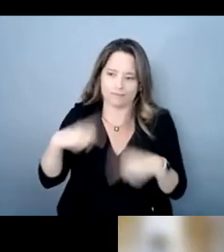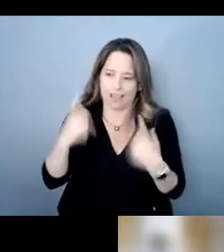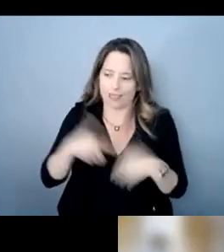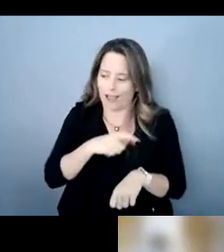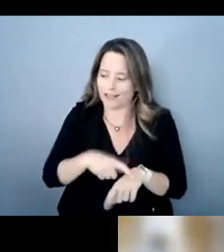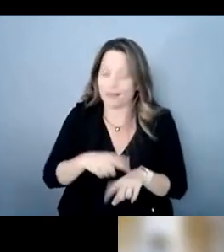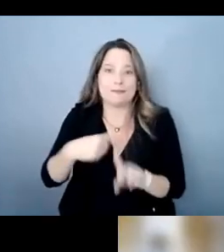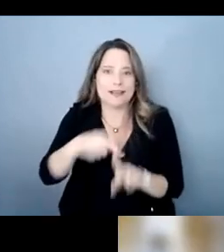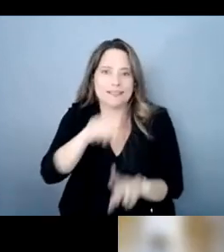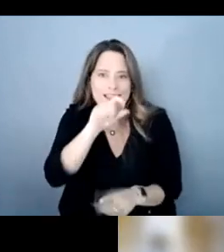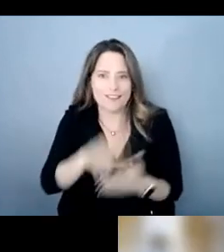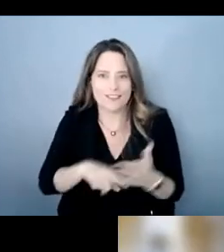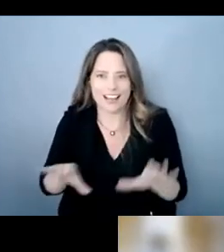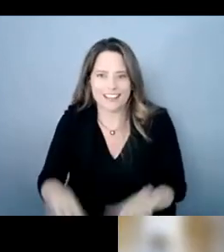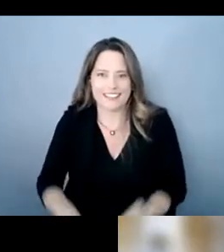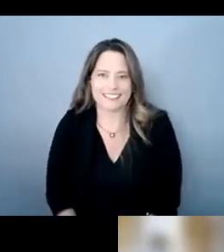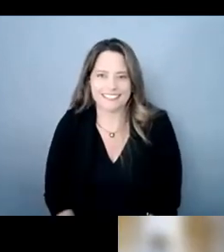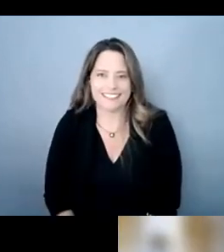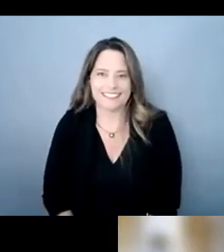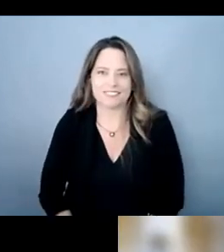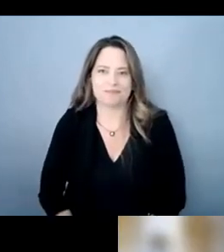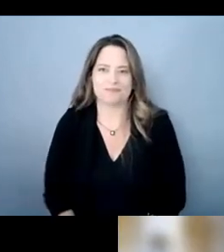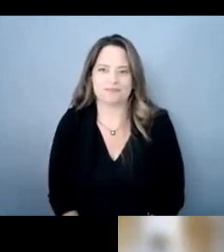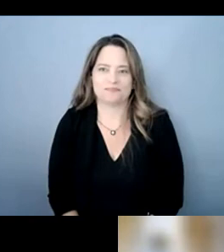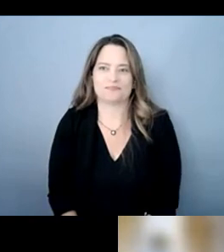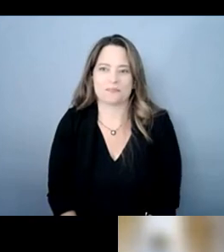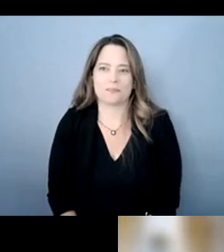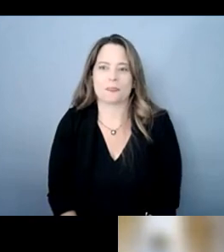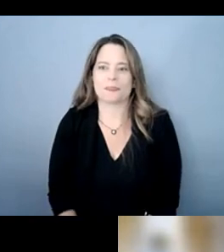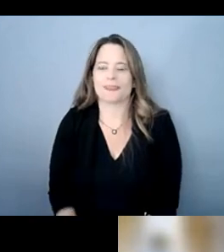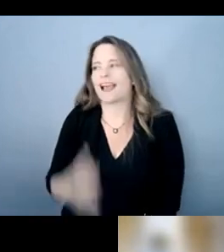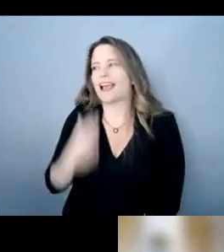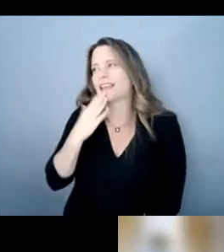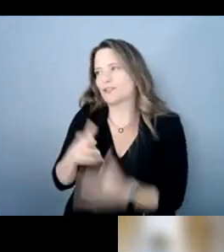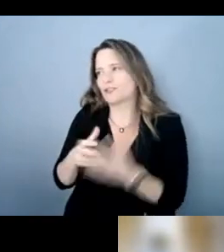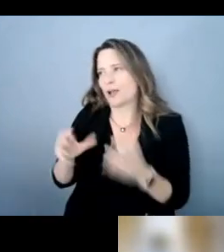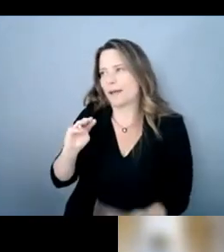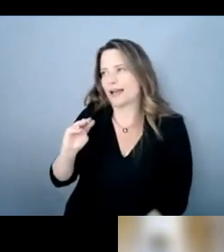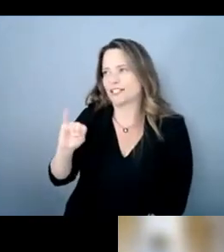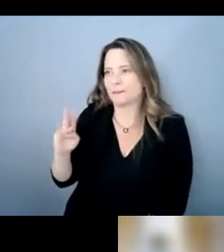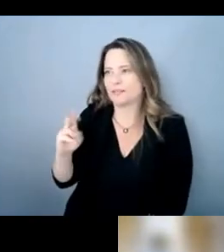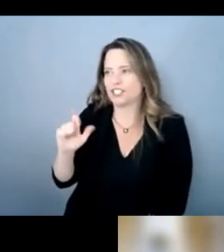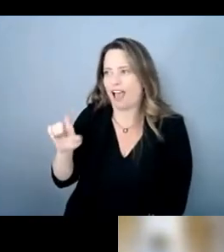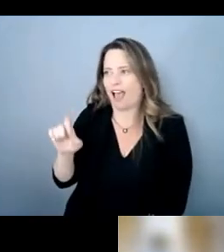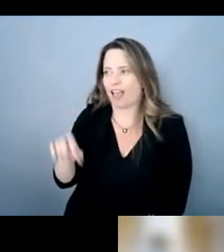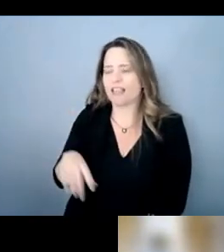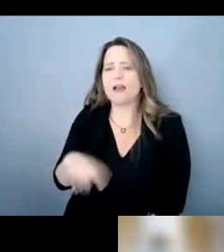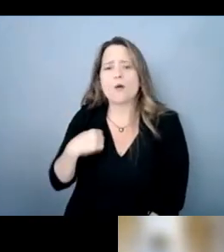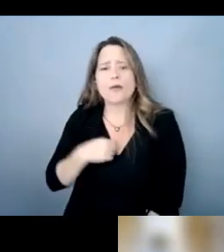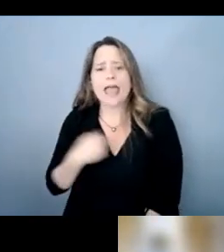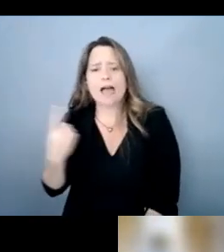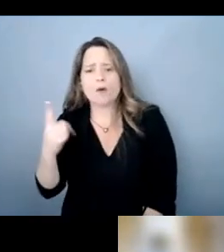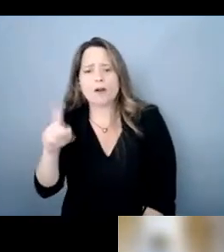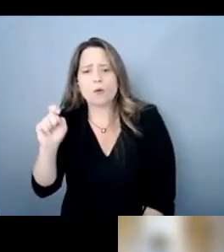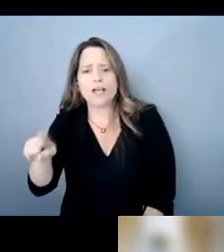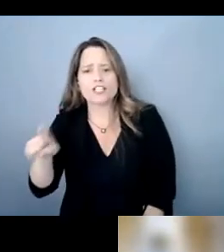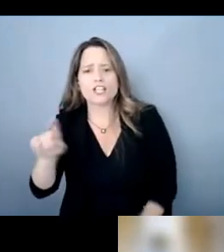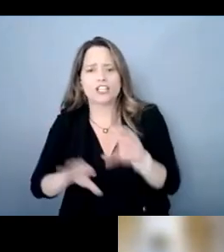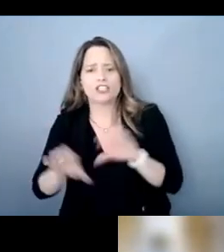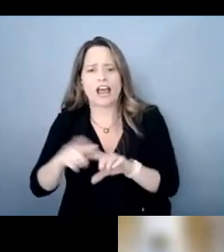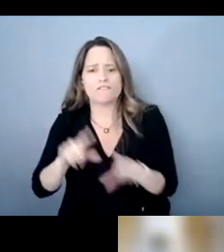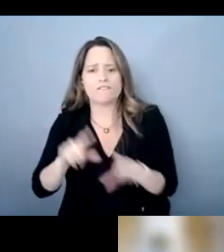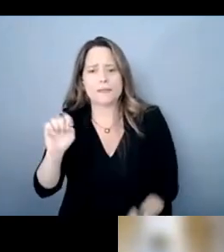thank you so much michelle we have a question in the chat from tom